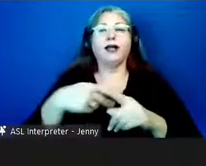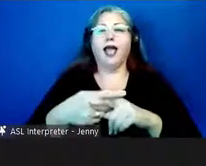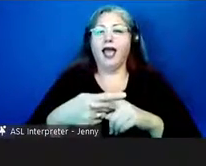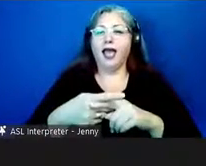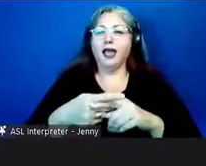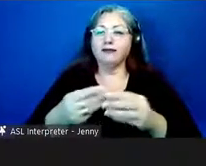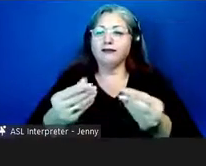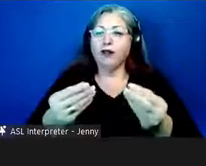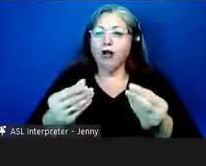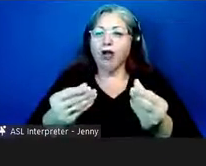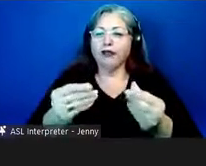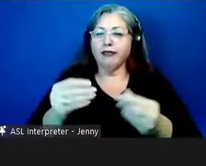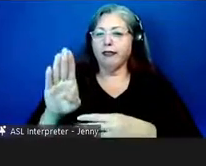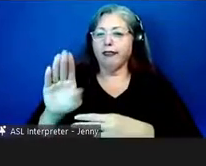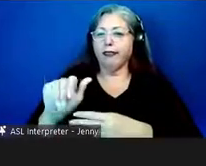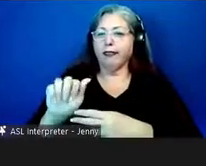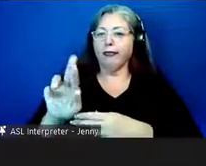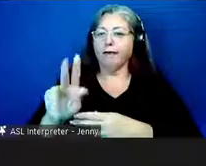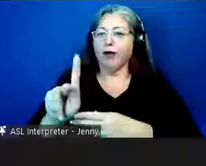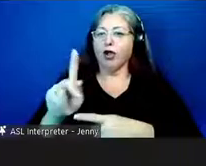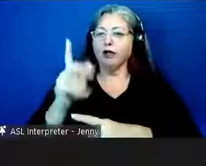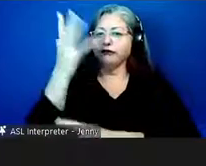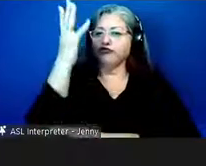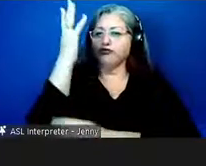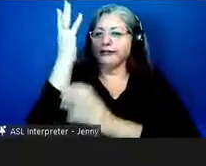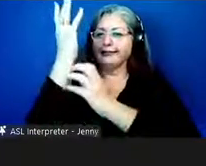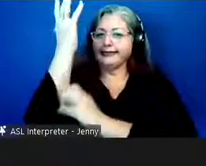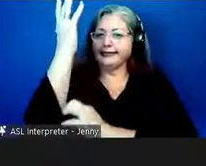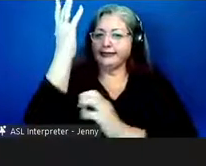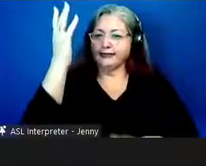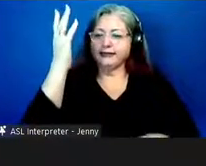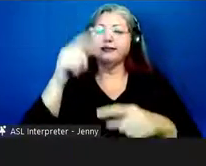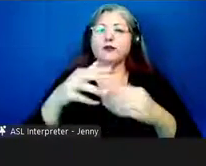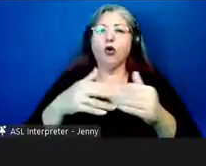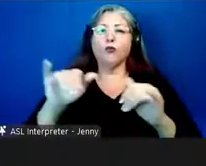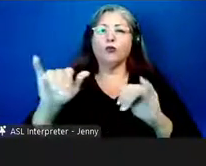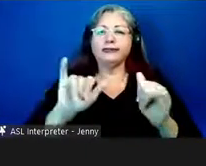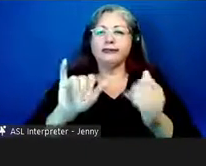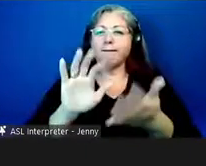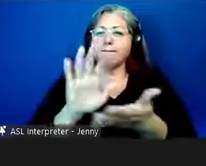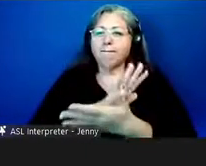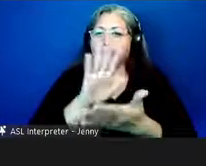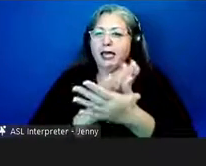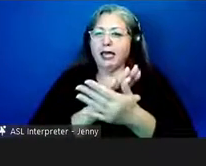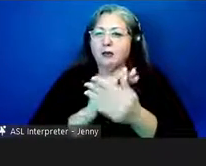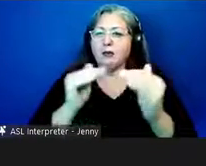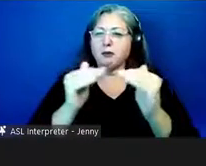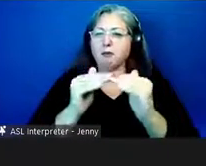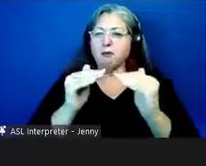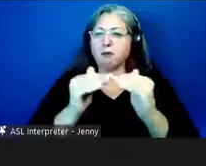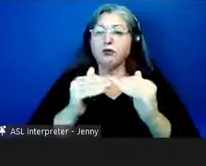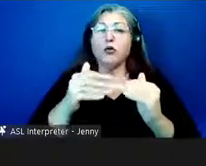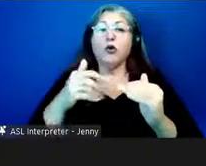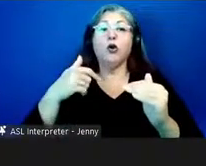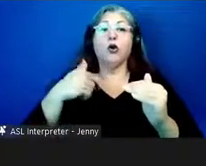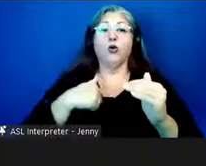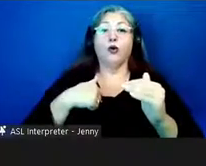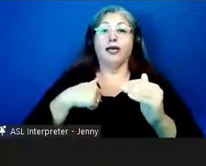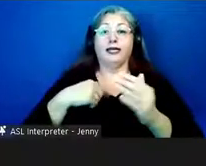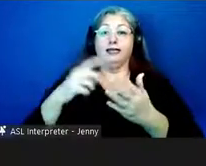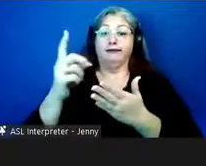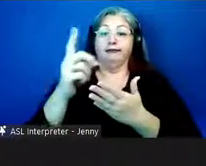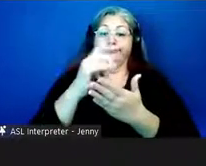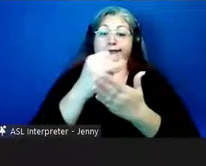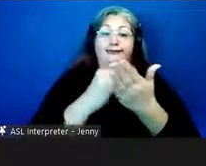cloth bark cloth so almost like paper and as we put our designs